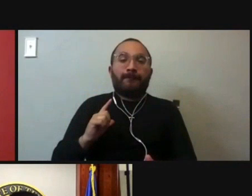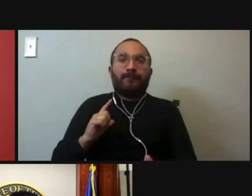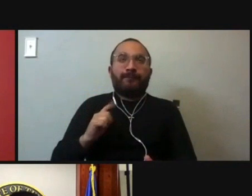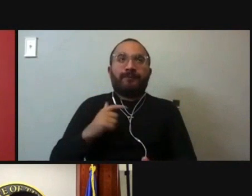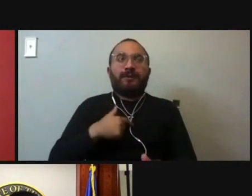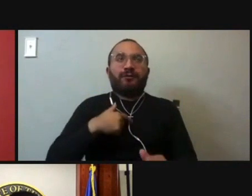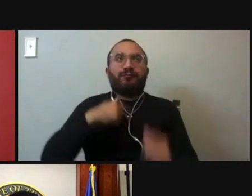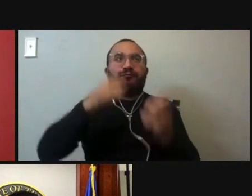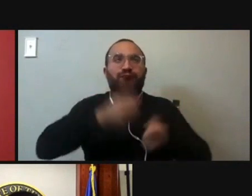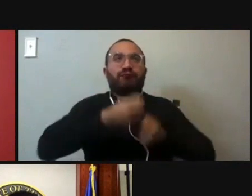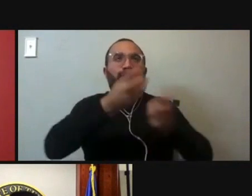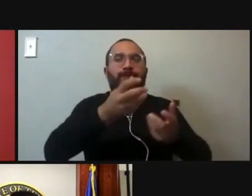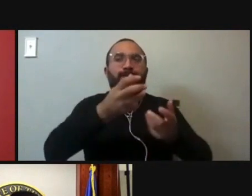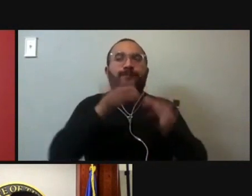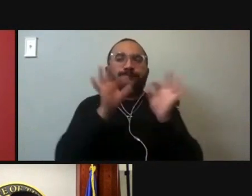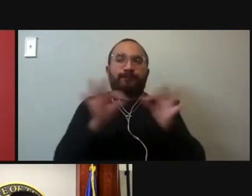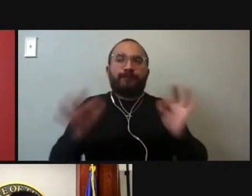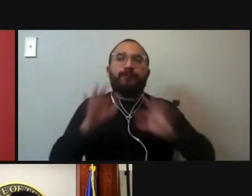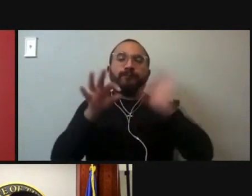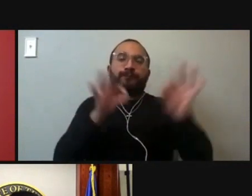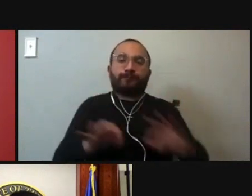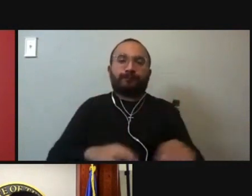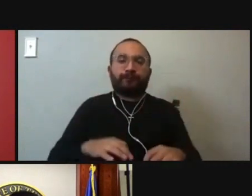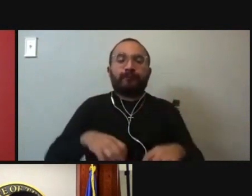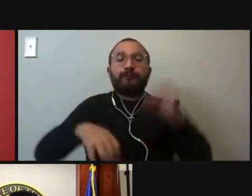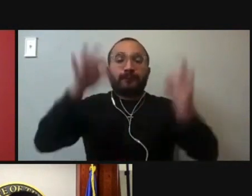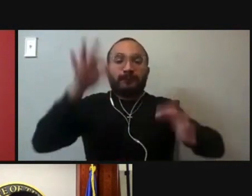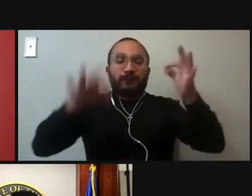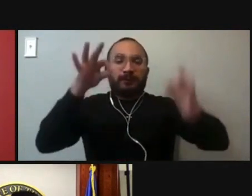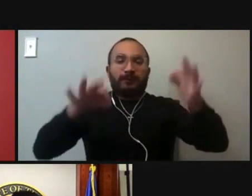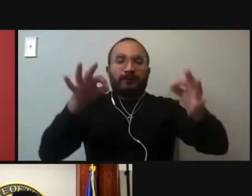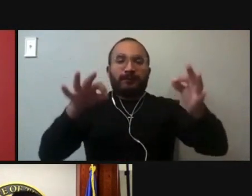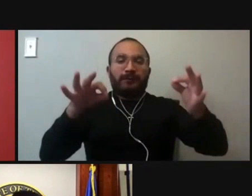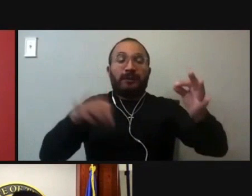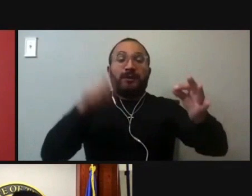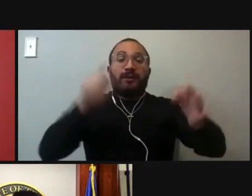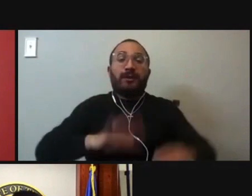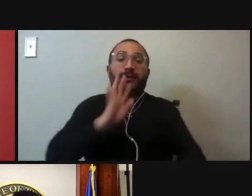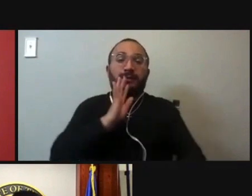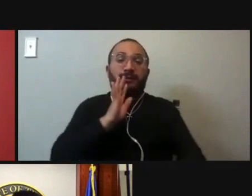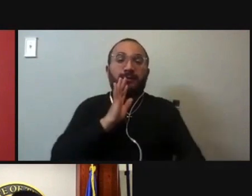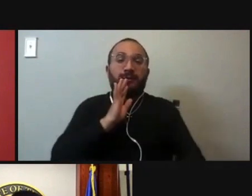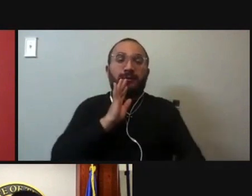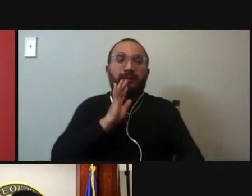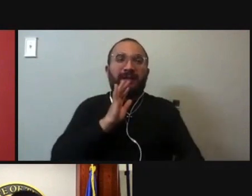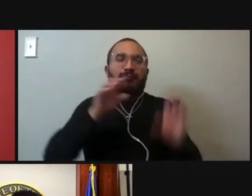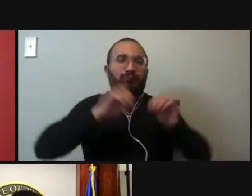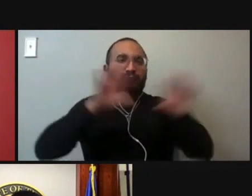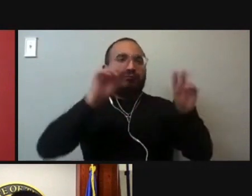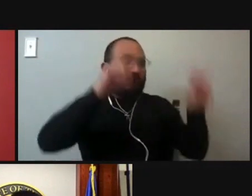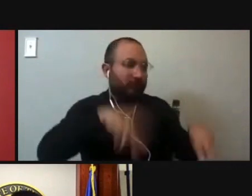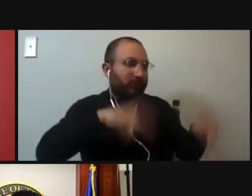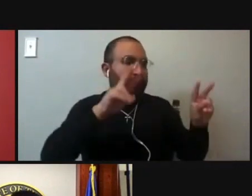the judiciary. And in that state of the judiciary, just like Justice Martinez mentioned, we need to talk about implicit bias. And we need